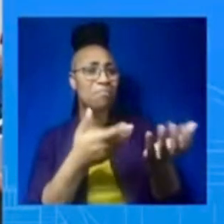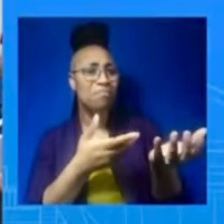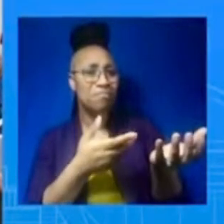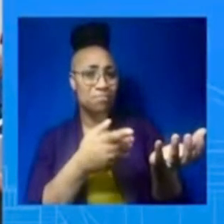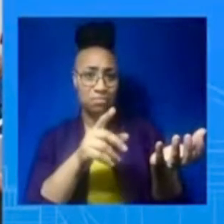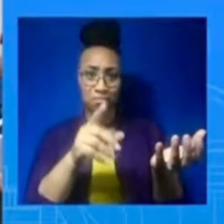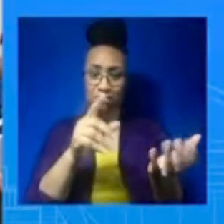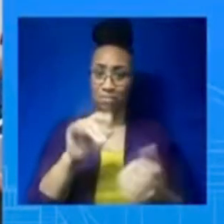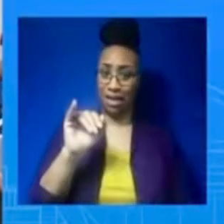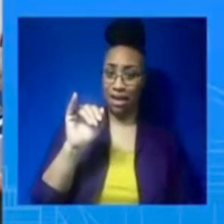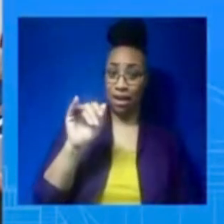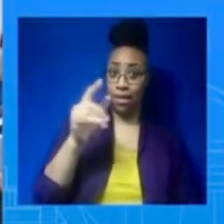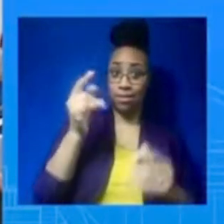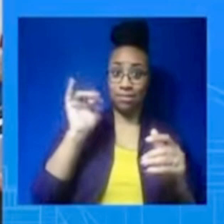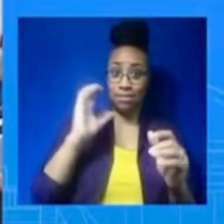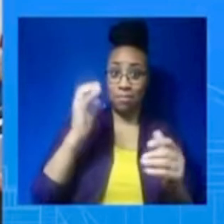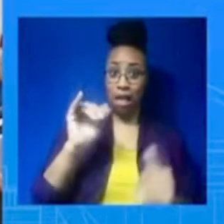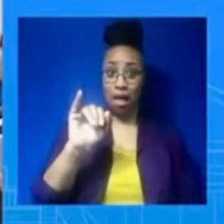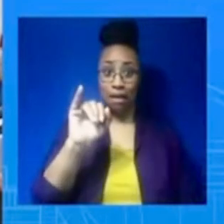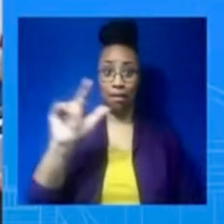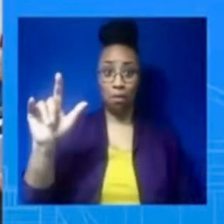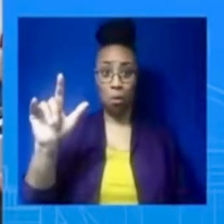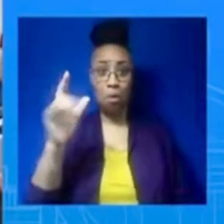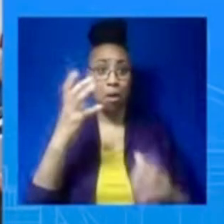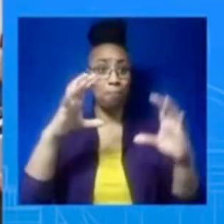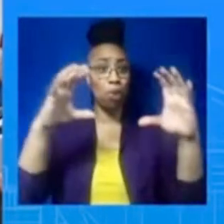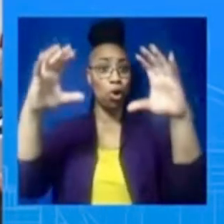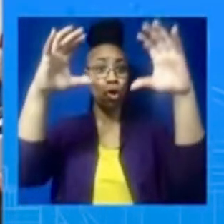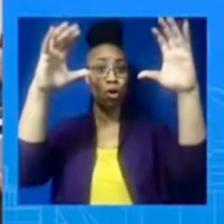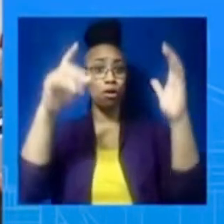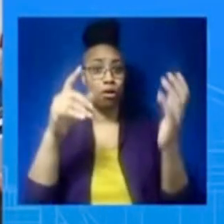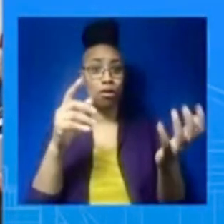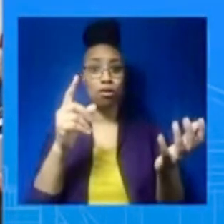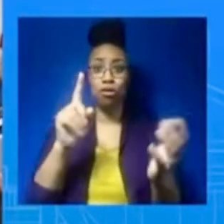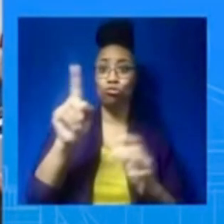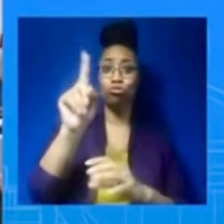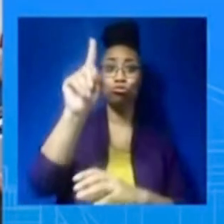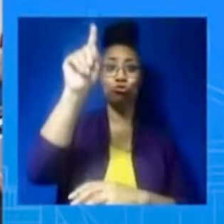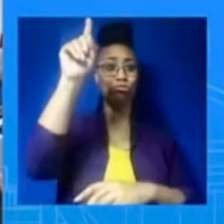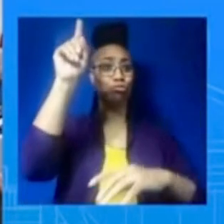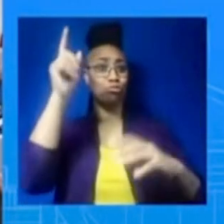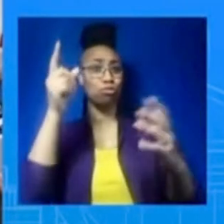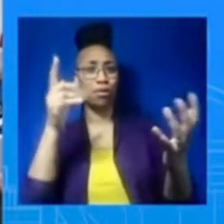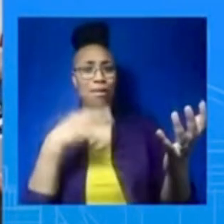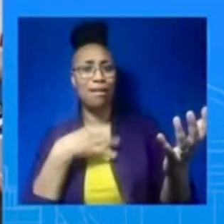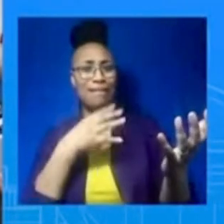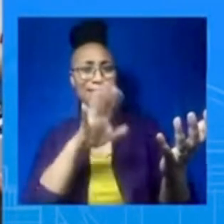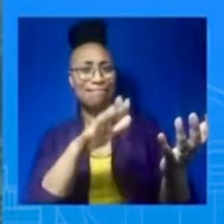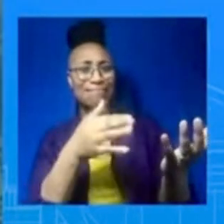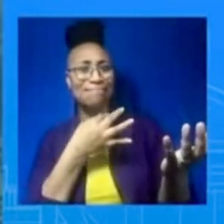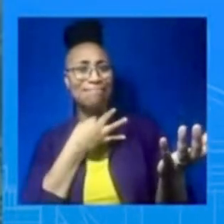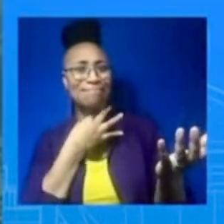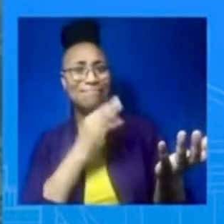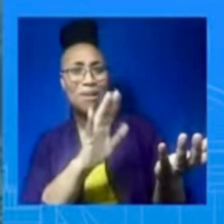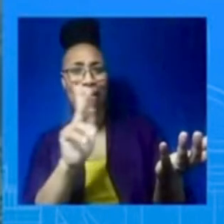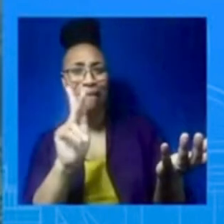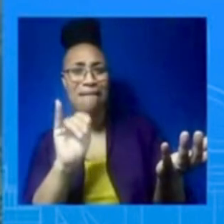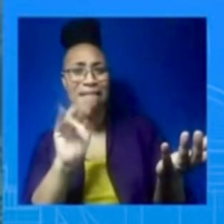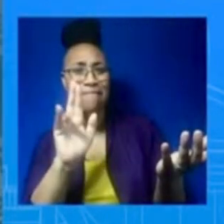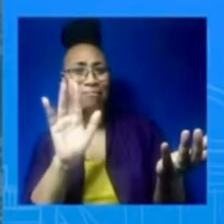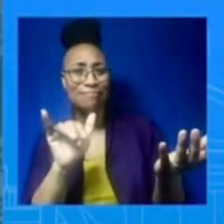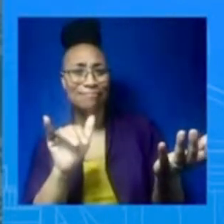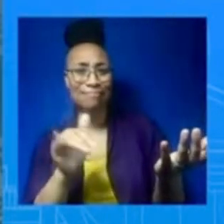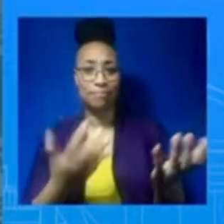shot? I have. I've seen that. Any response to that because it's a very particular location in the last set of data that they got? We just can't confirm